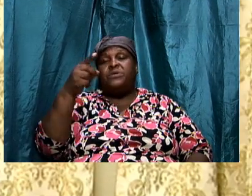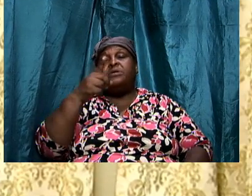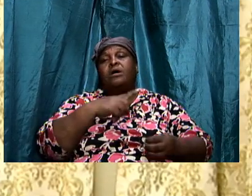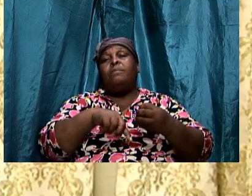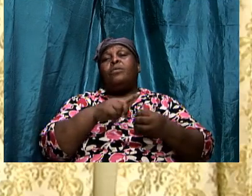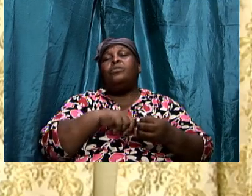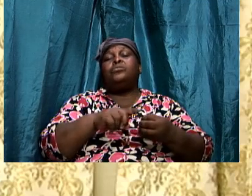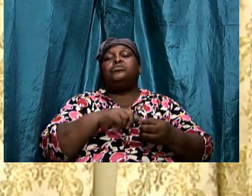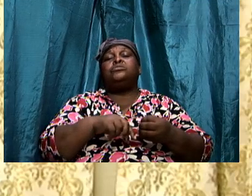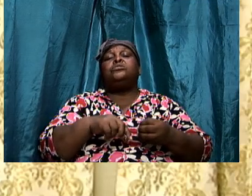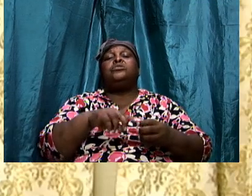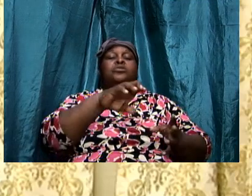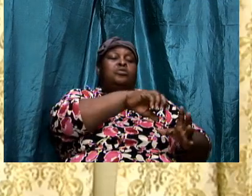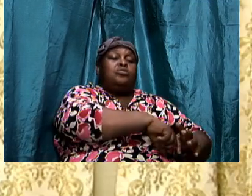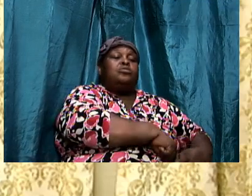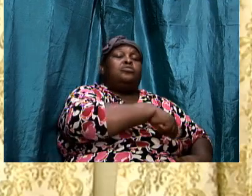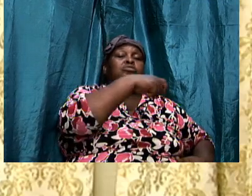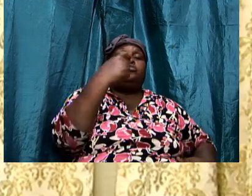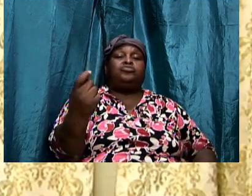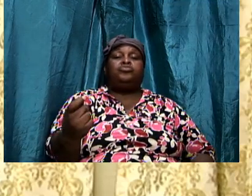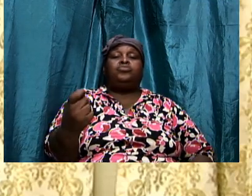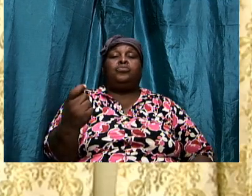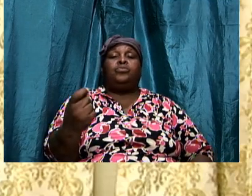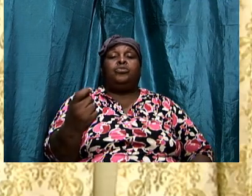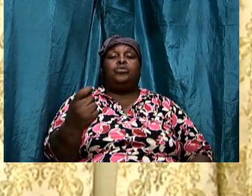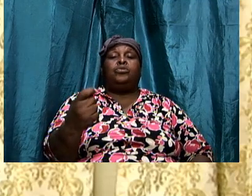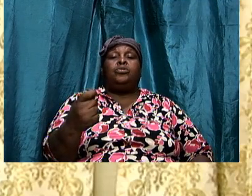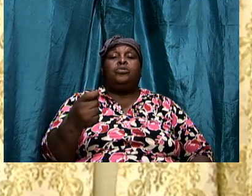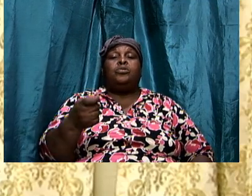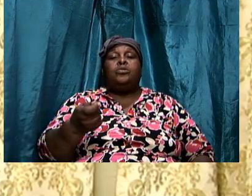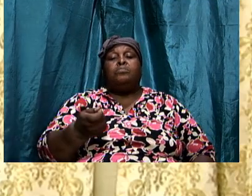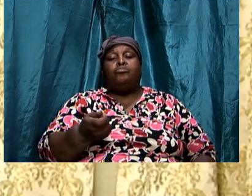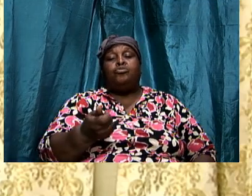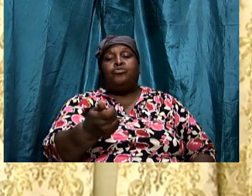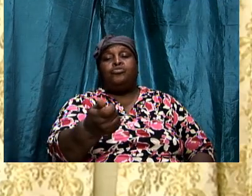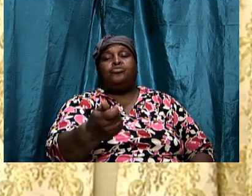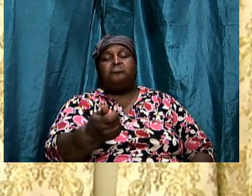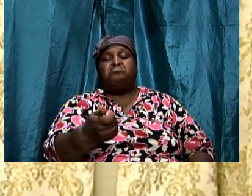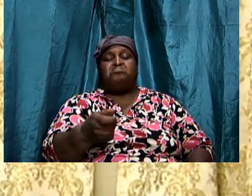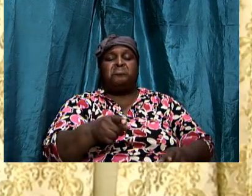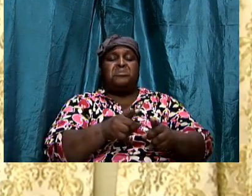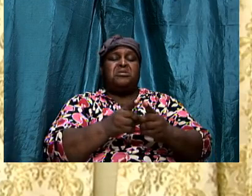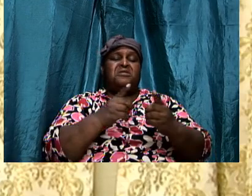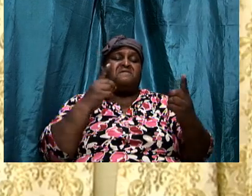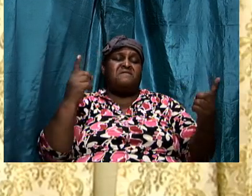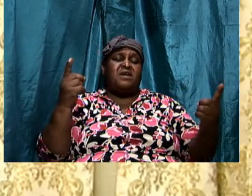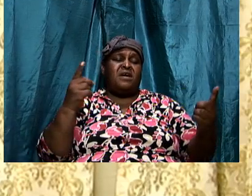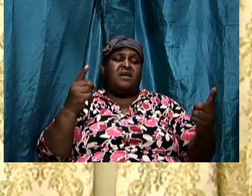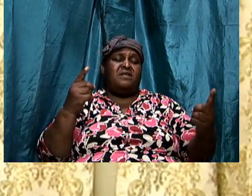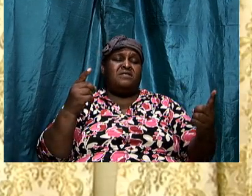piercing even to the dividing asunder.